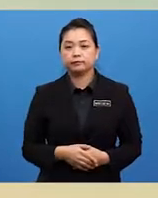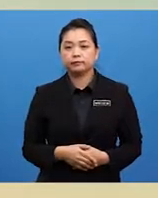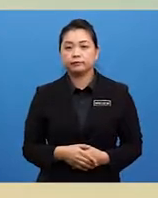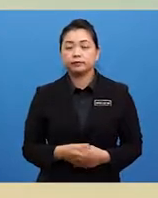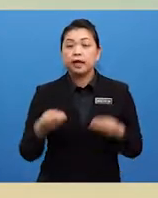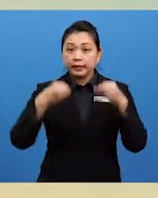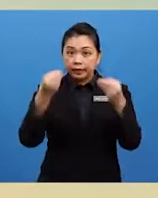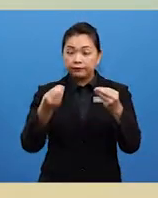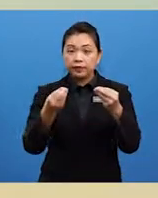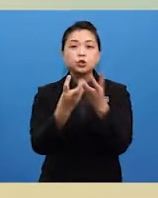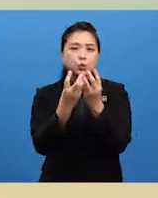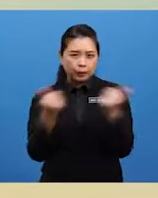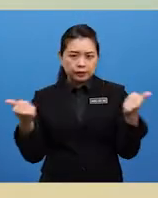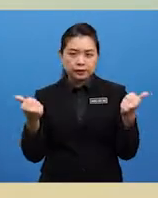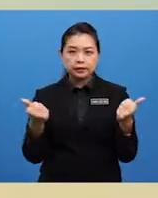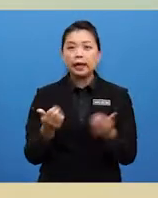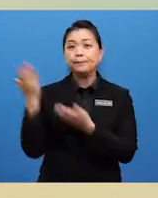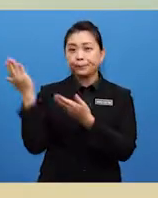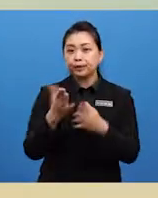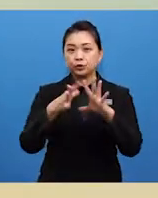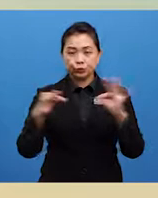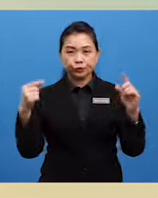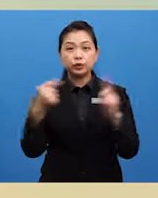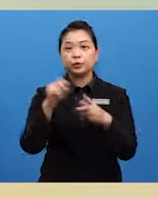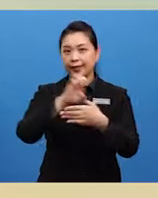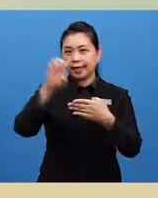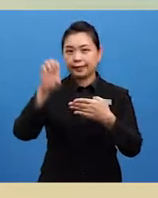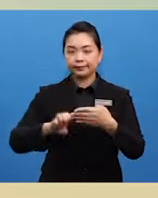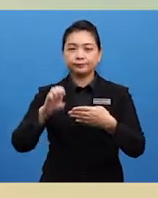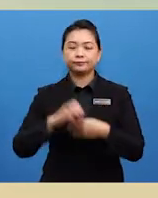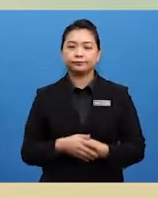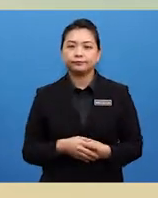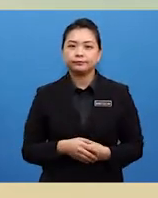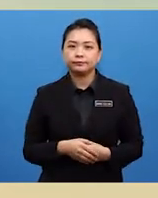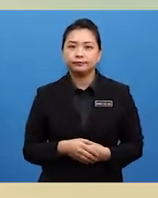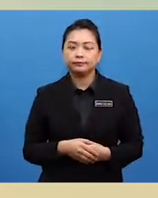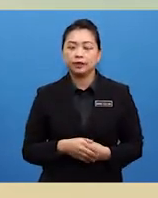Gives a solution and bring the story to an end.